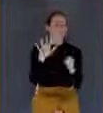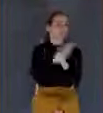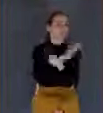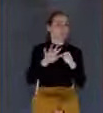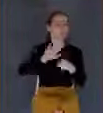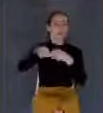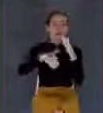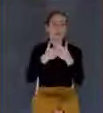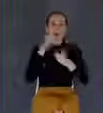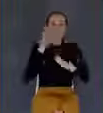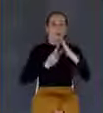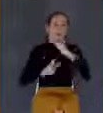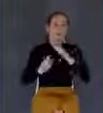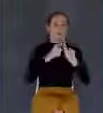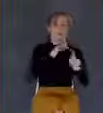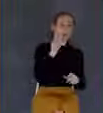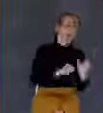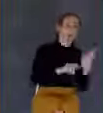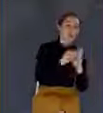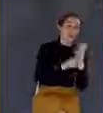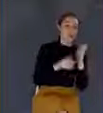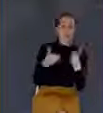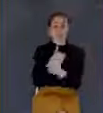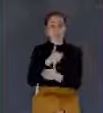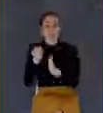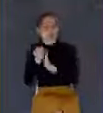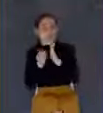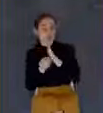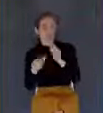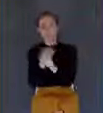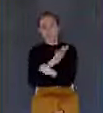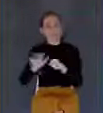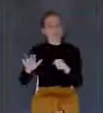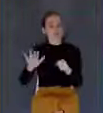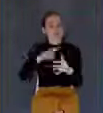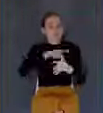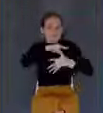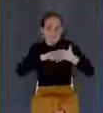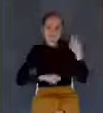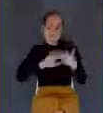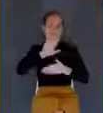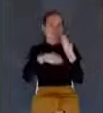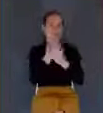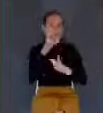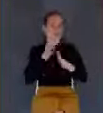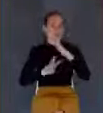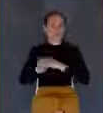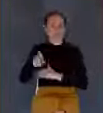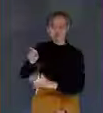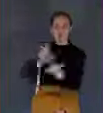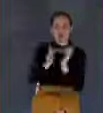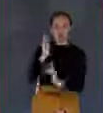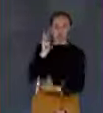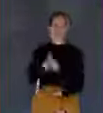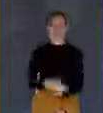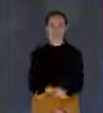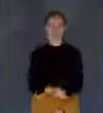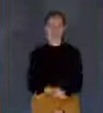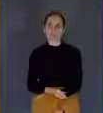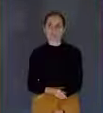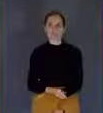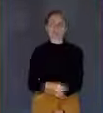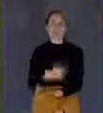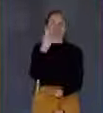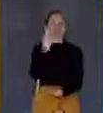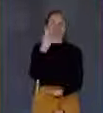millennial reign on earth. Now, remember when Jesus gave this sermon, this was during the last week of his